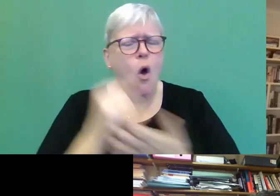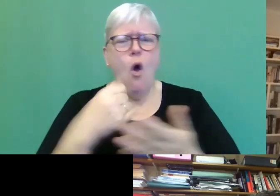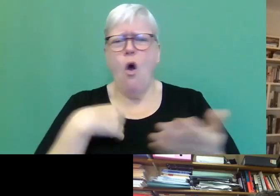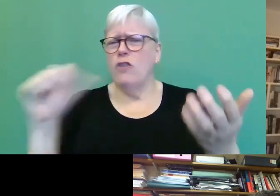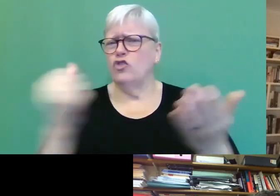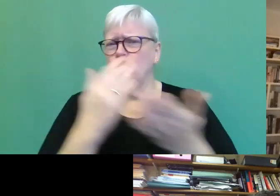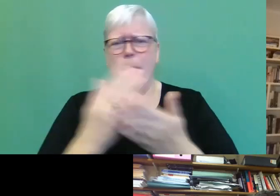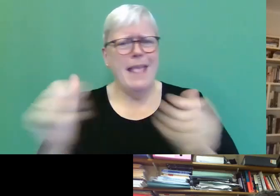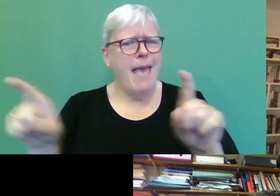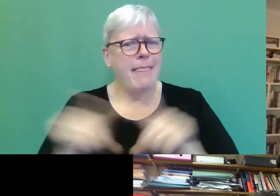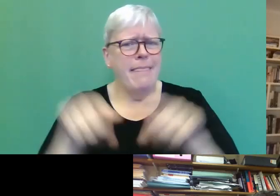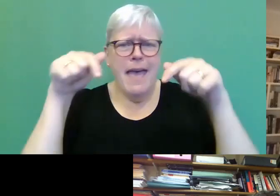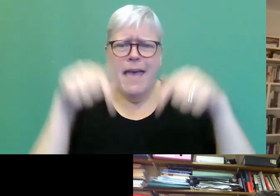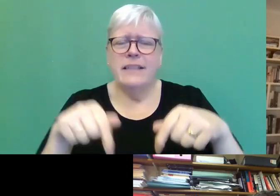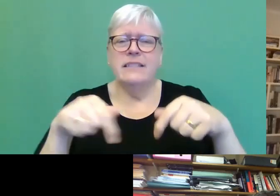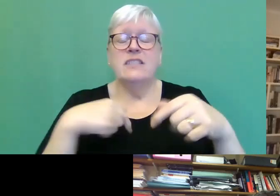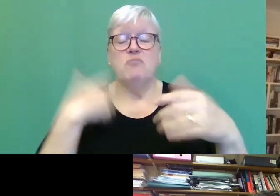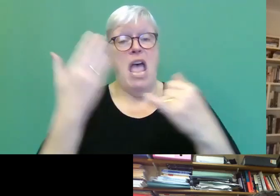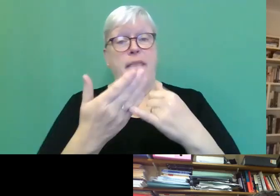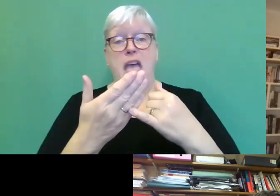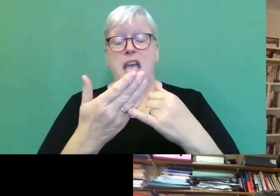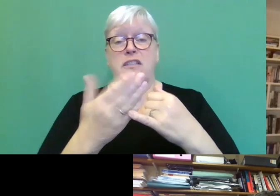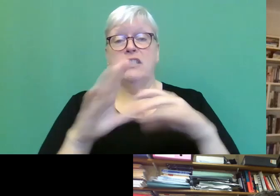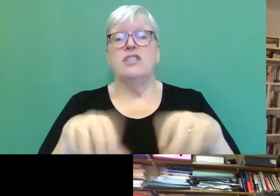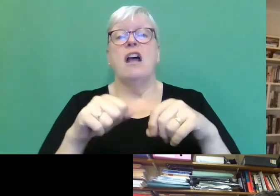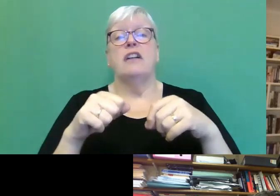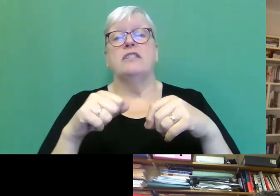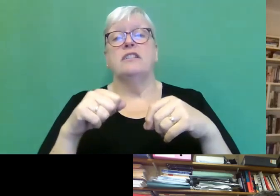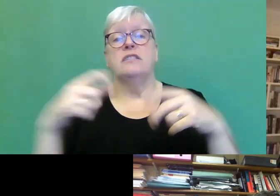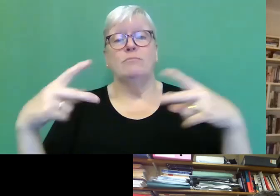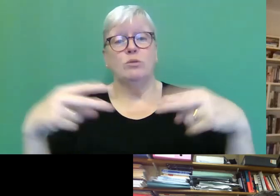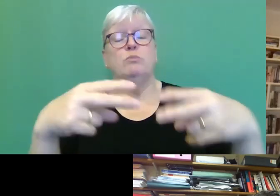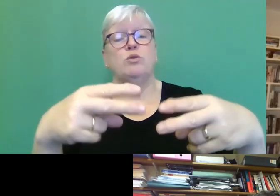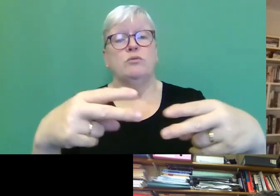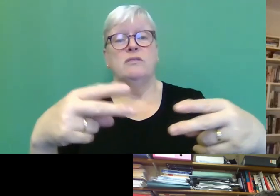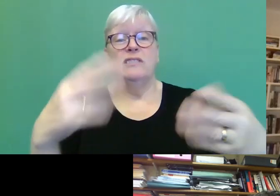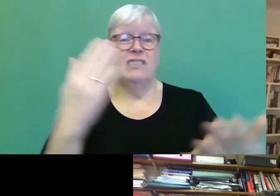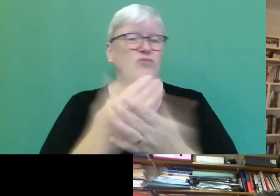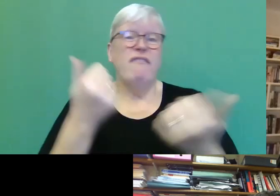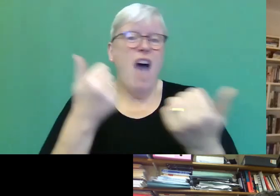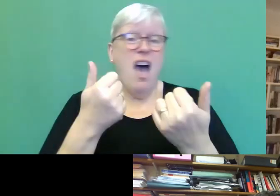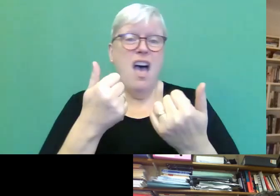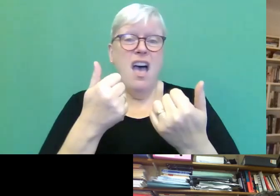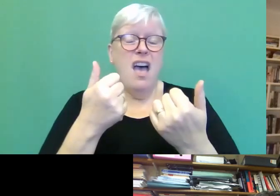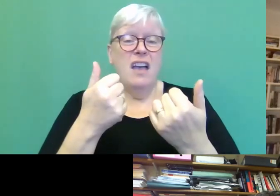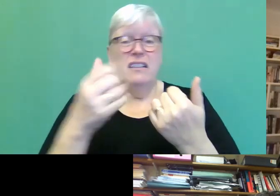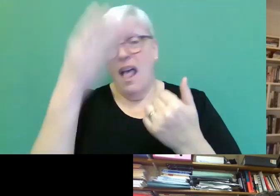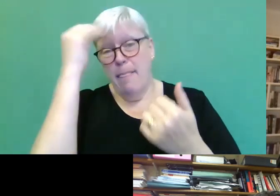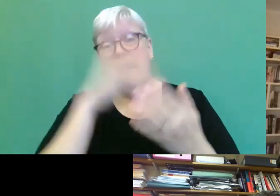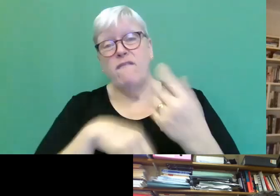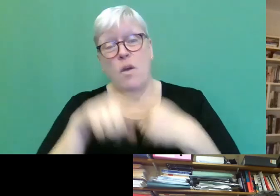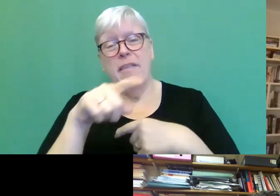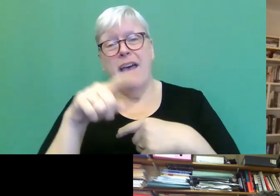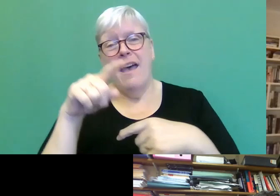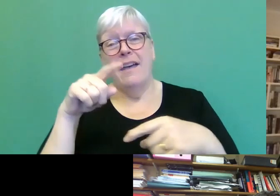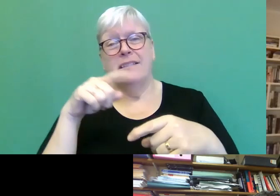But then when I got to the end and started the cutting process, it was actually fine. And I just learned from that, that it's, it's